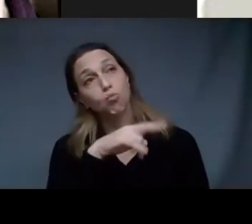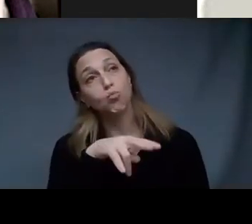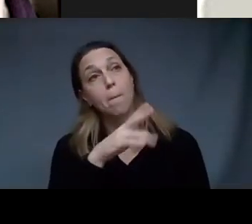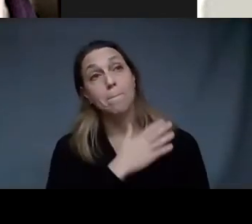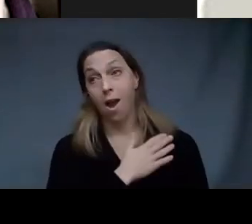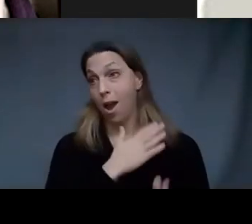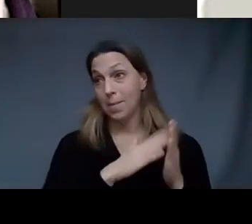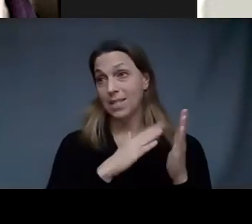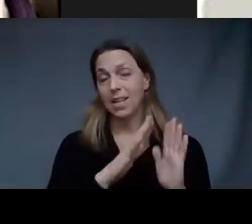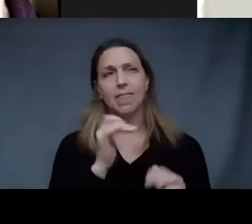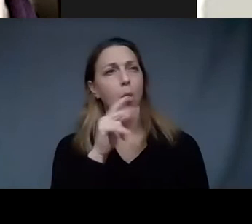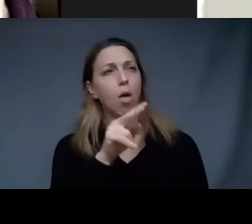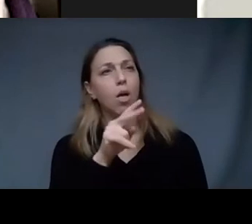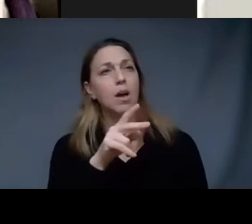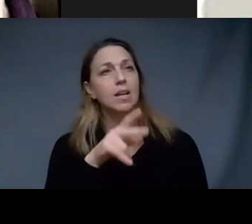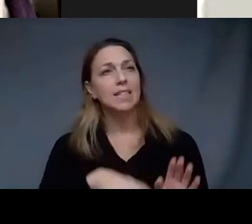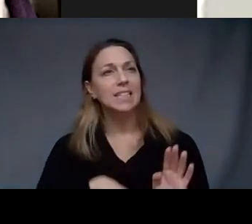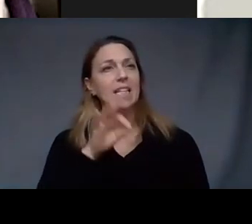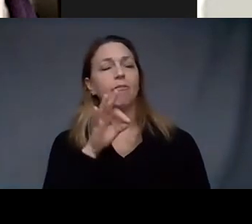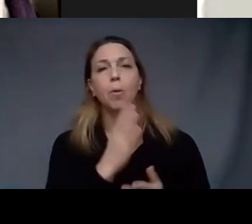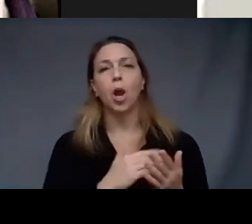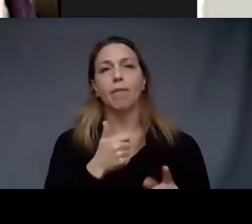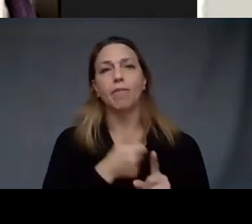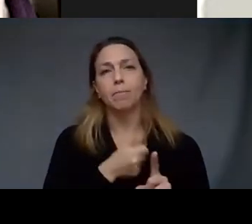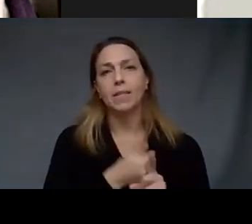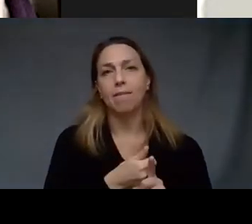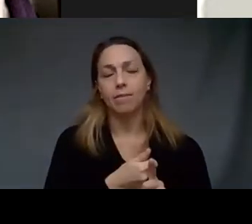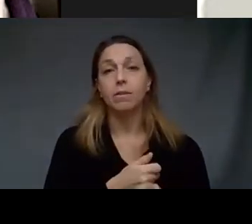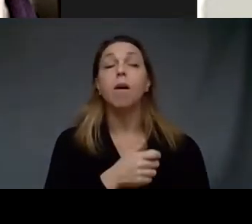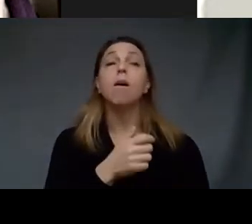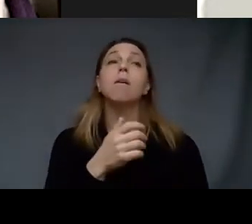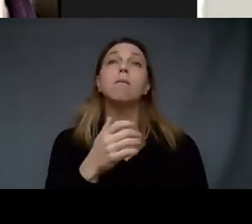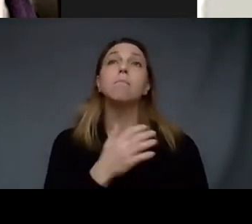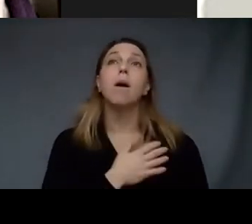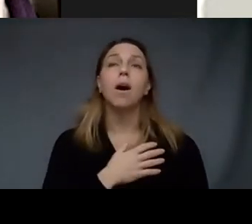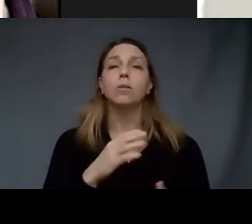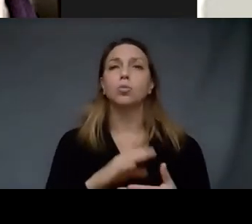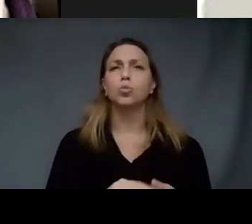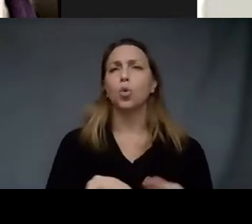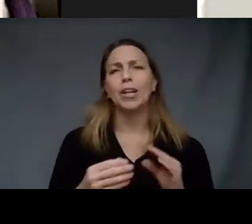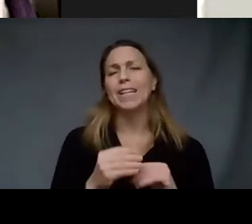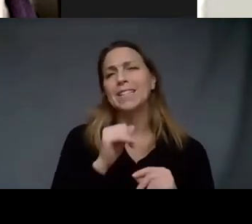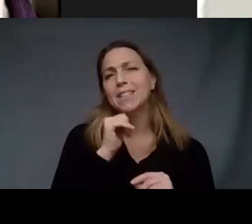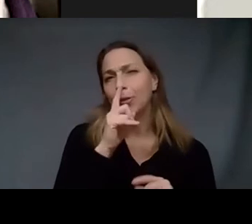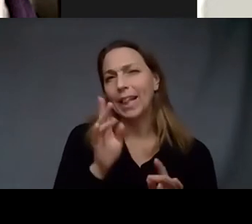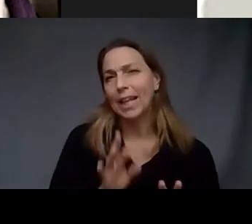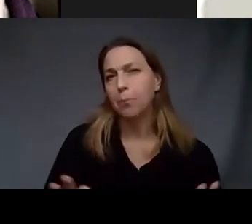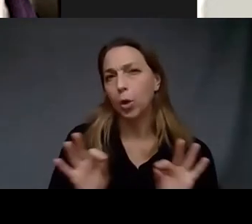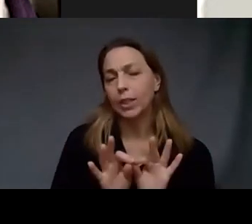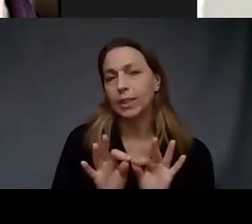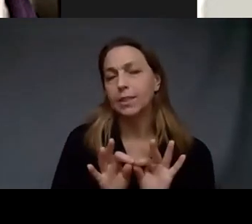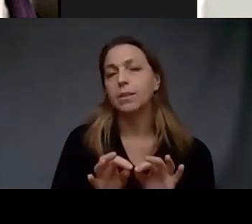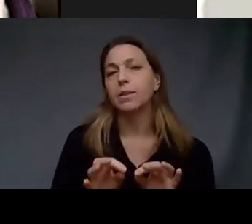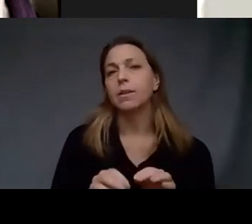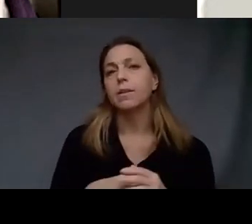and my story is really pretty insignificant I mean